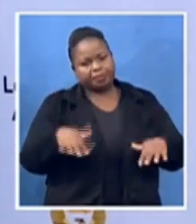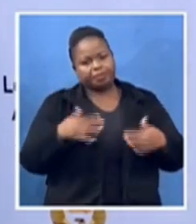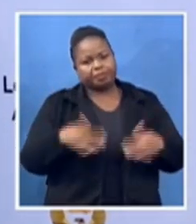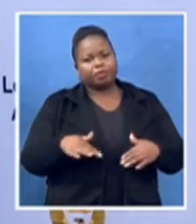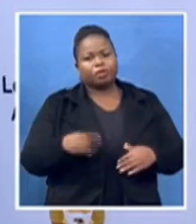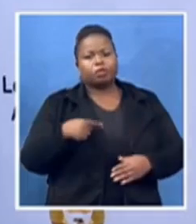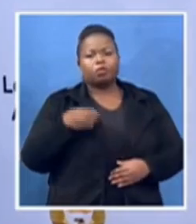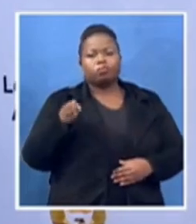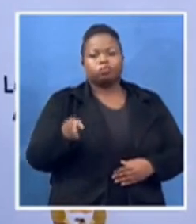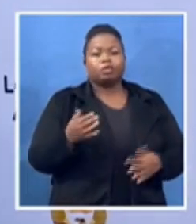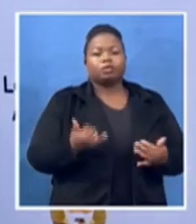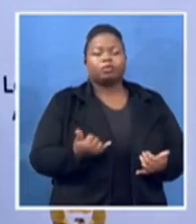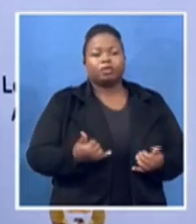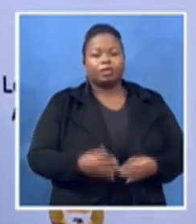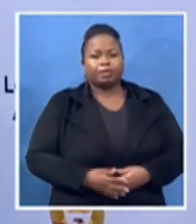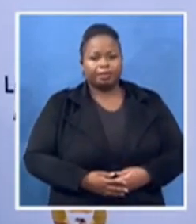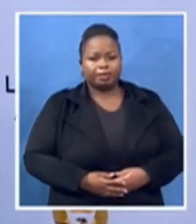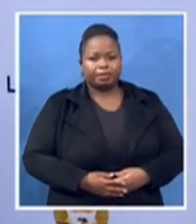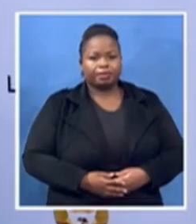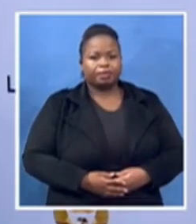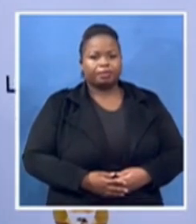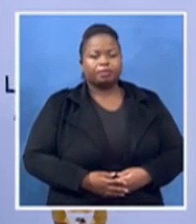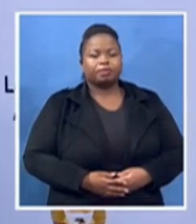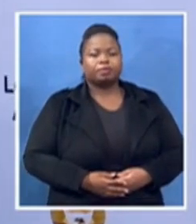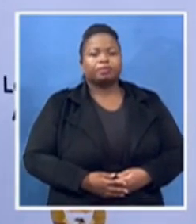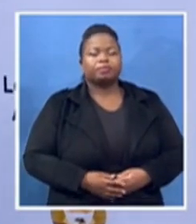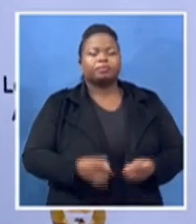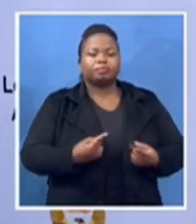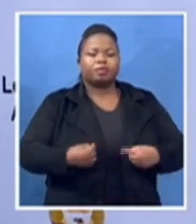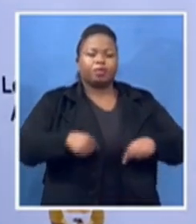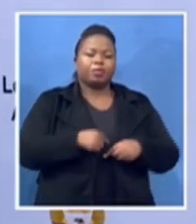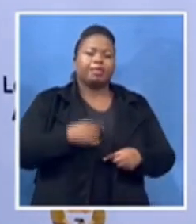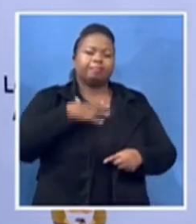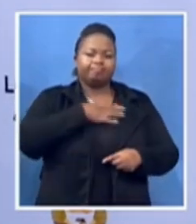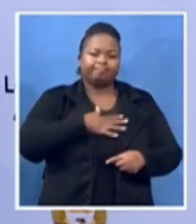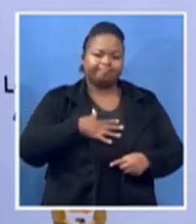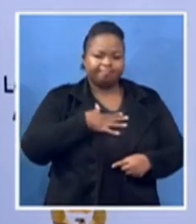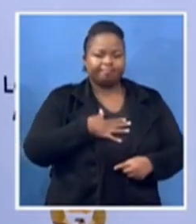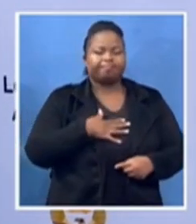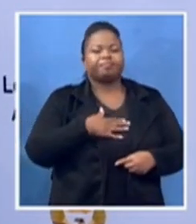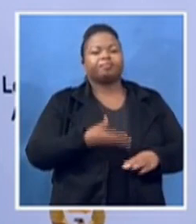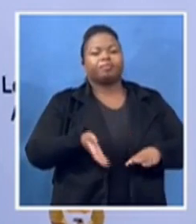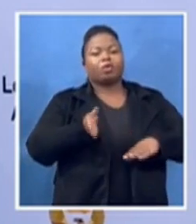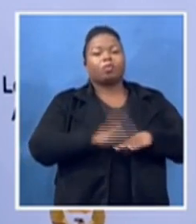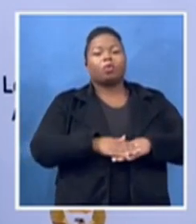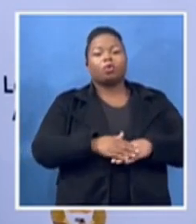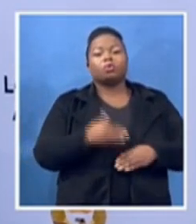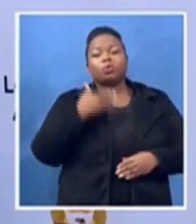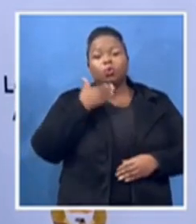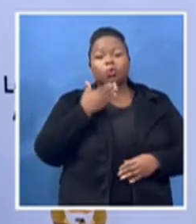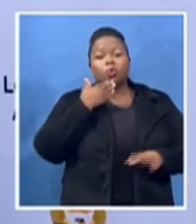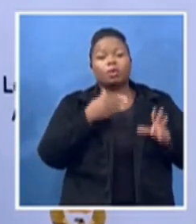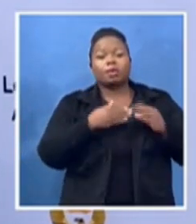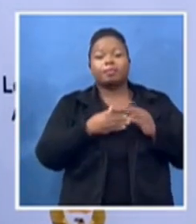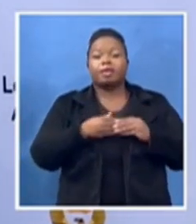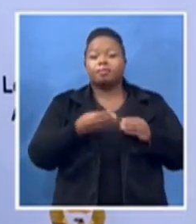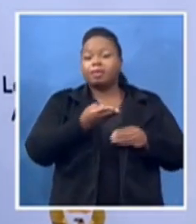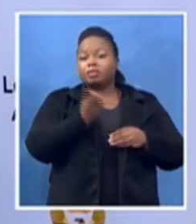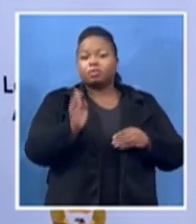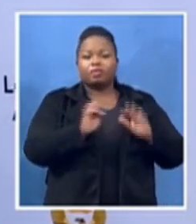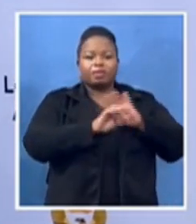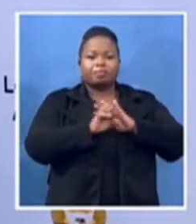appreciation to the members of the media who in spite of difficult time